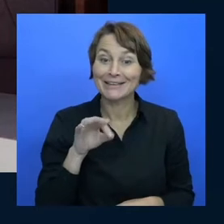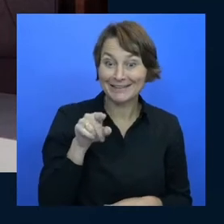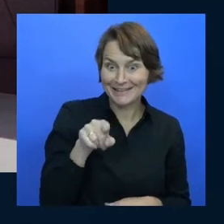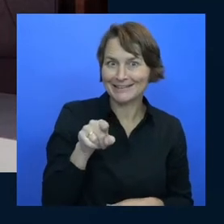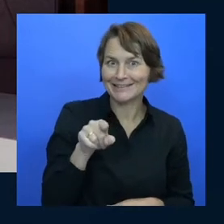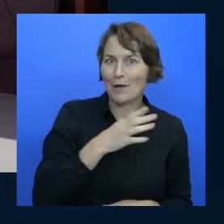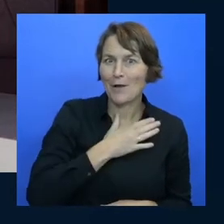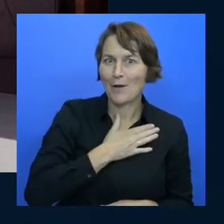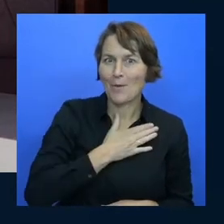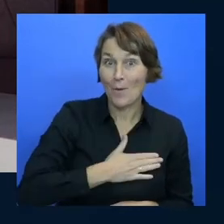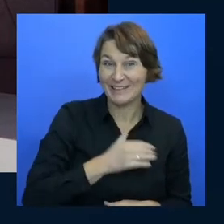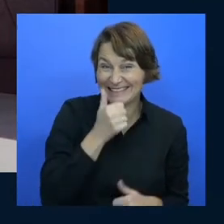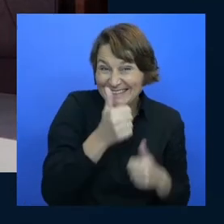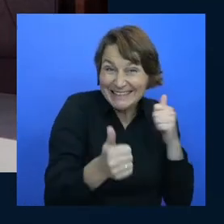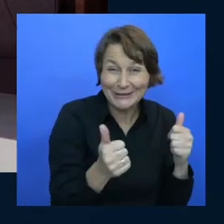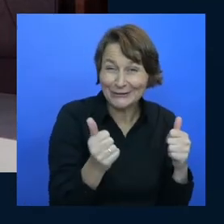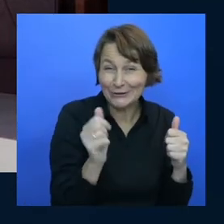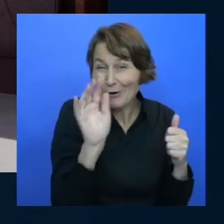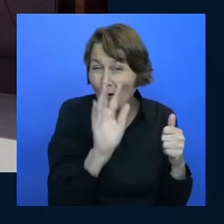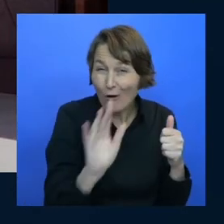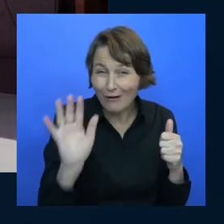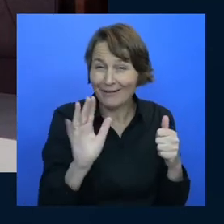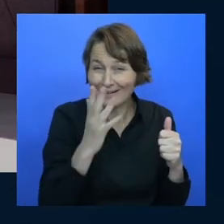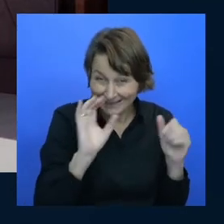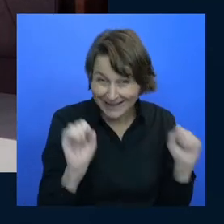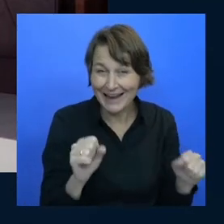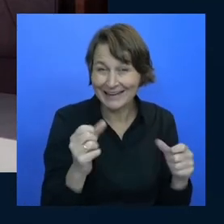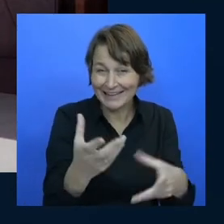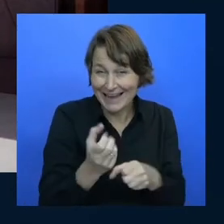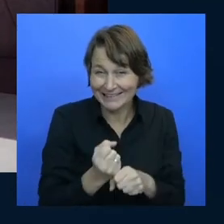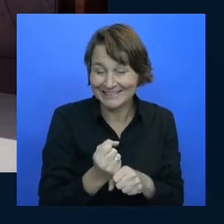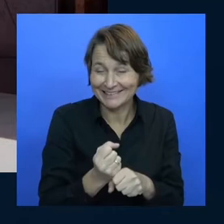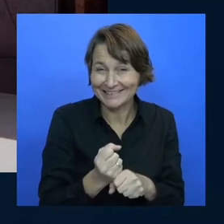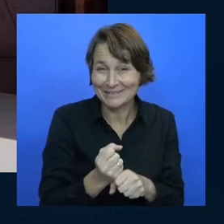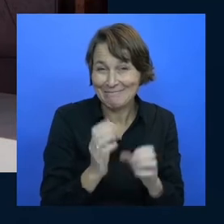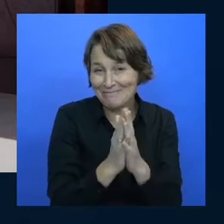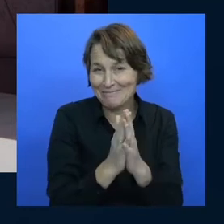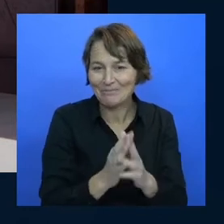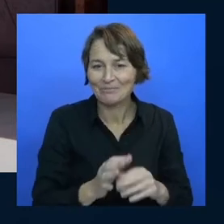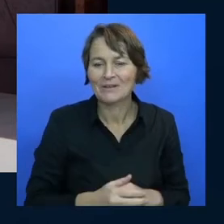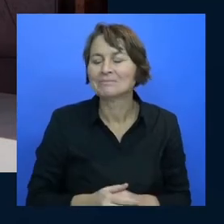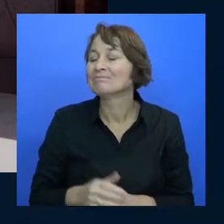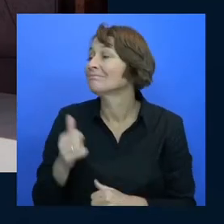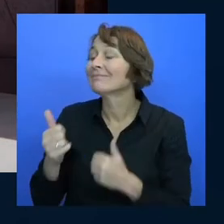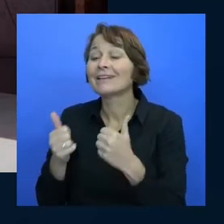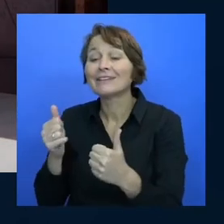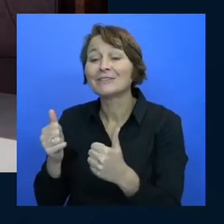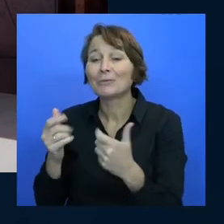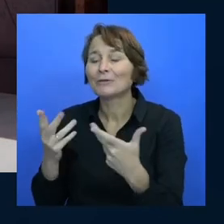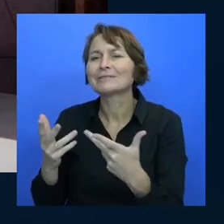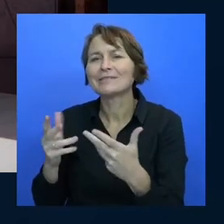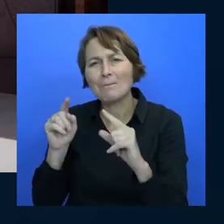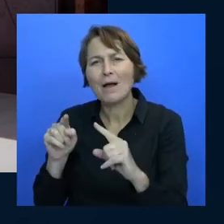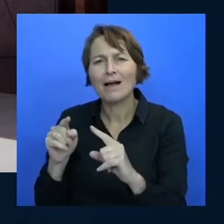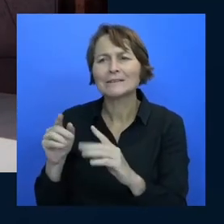every color can have that that one in every color can you arrange that for me shirts you just have to find them before some